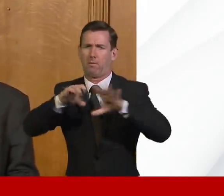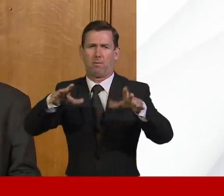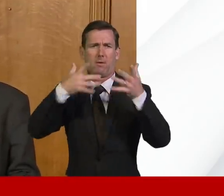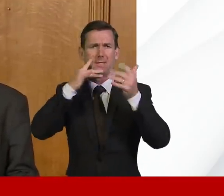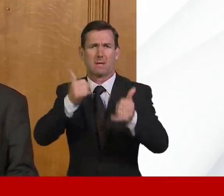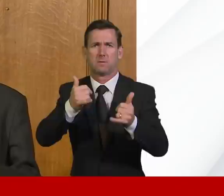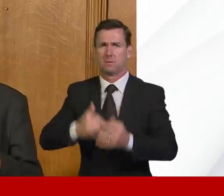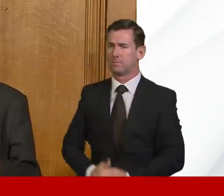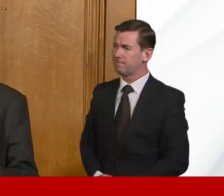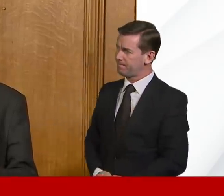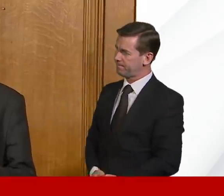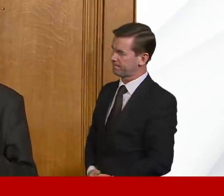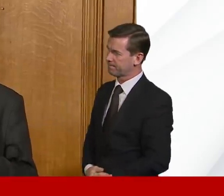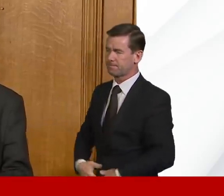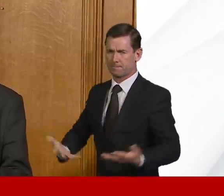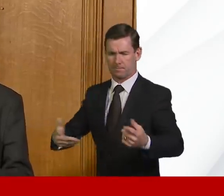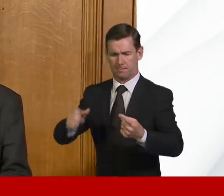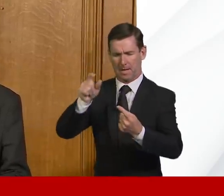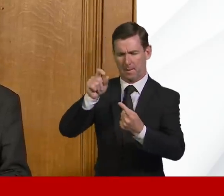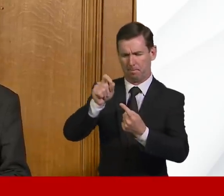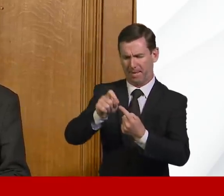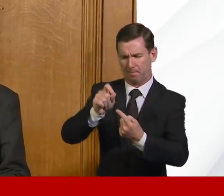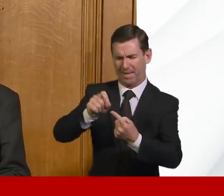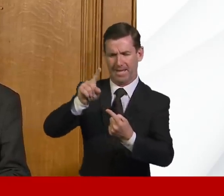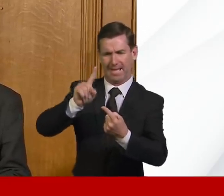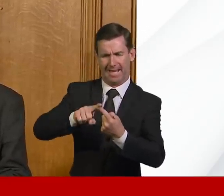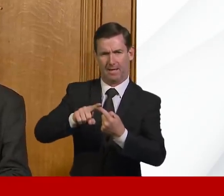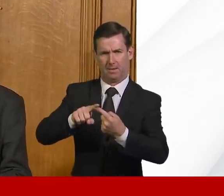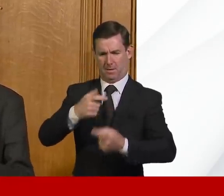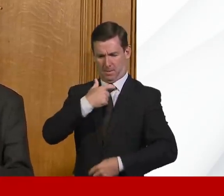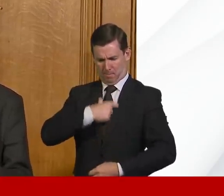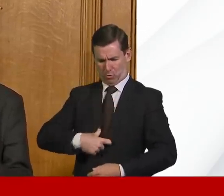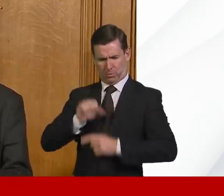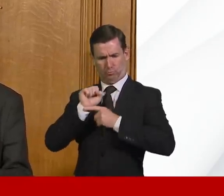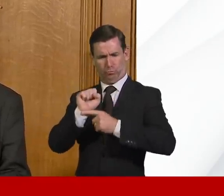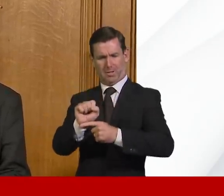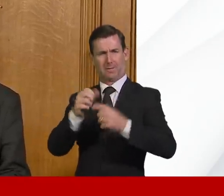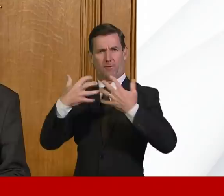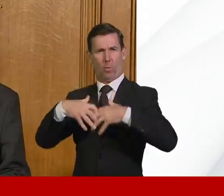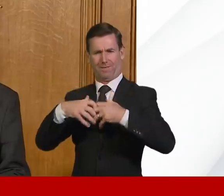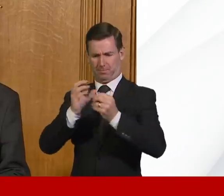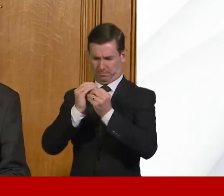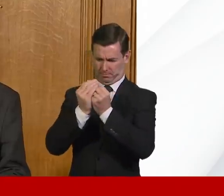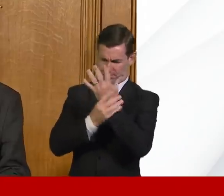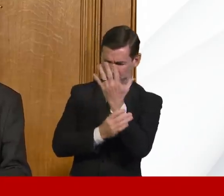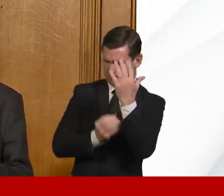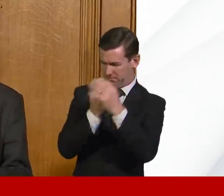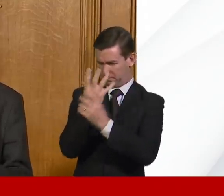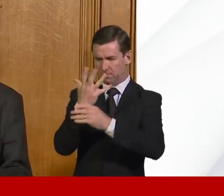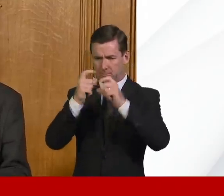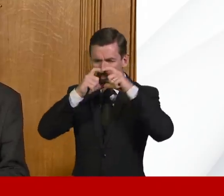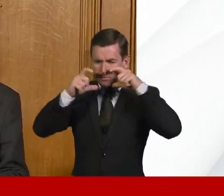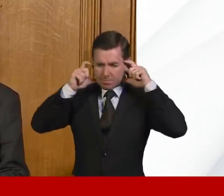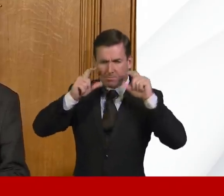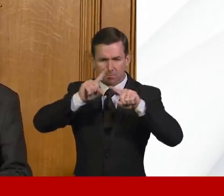equipment, PPE, obviously critical to management of patients with COVID-19